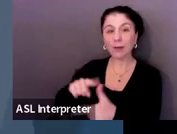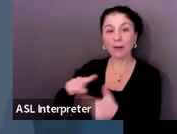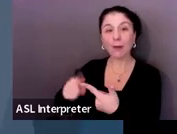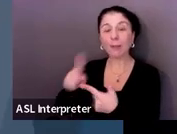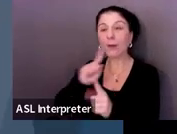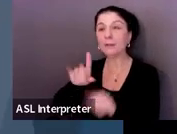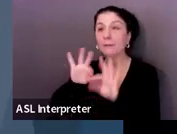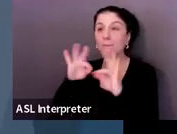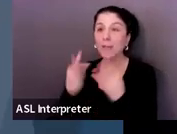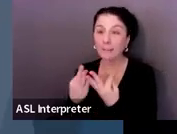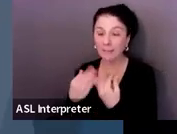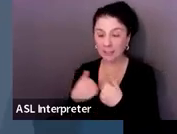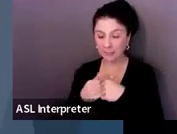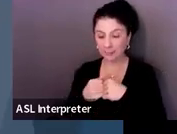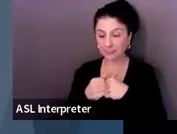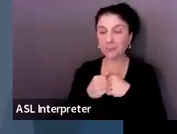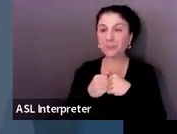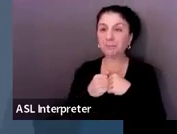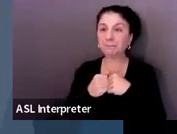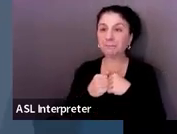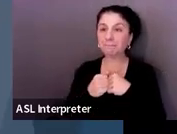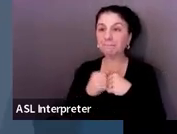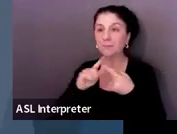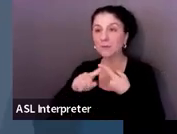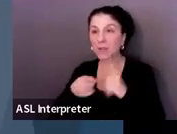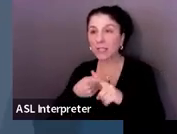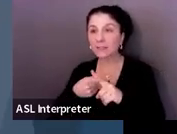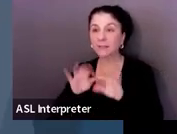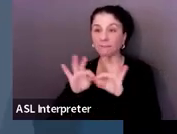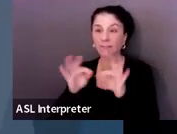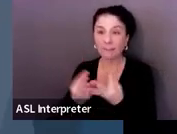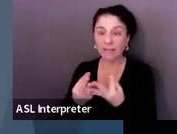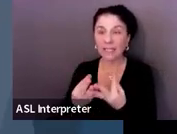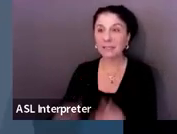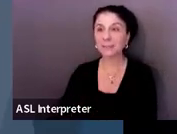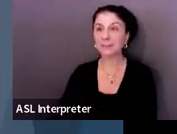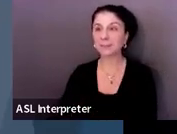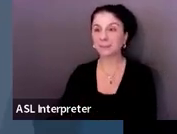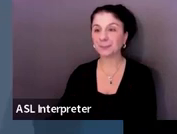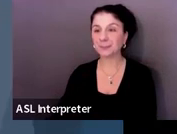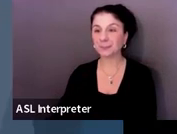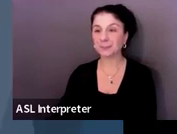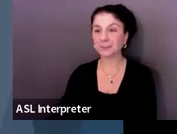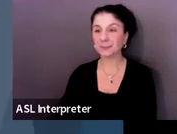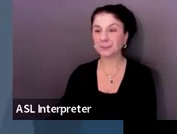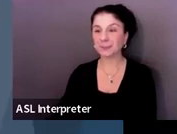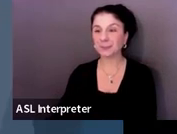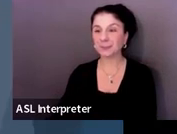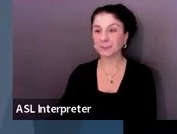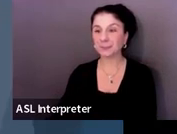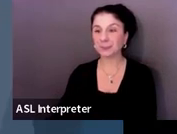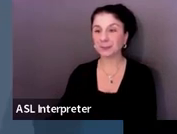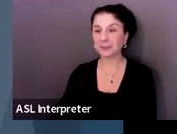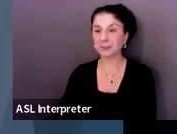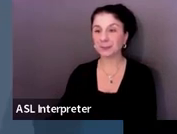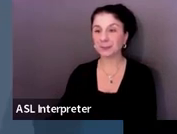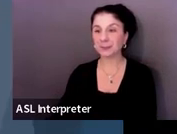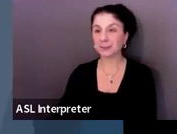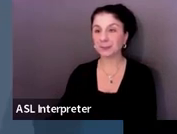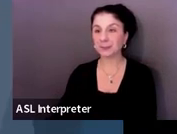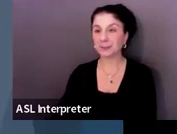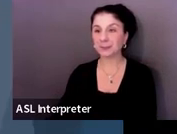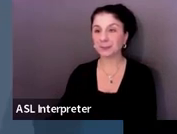course. Family and friends. Let open up chat so I can see everybody. Family and friends.